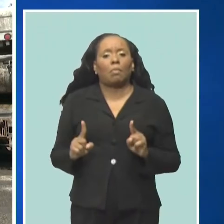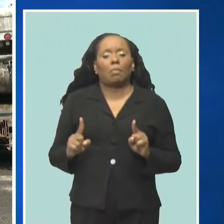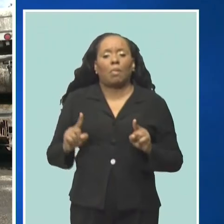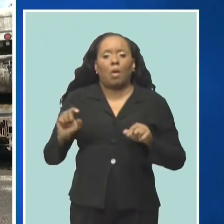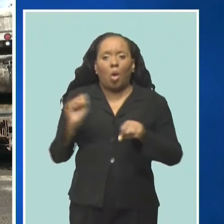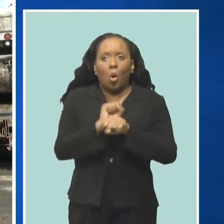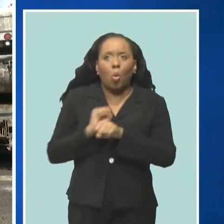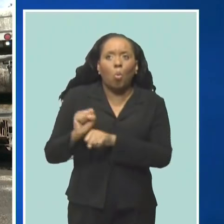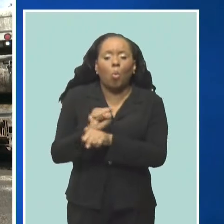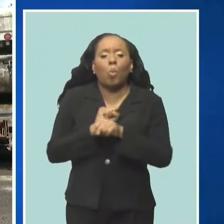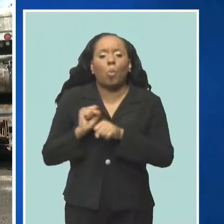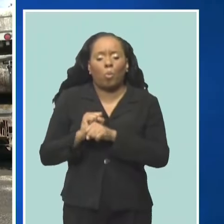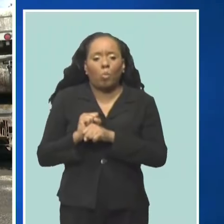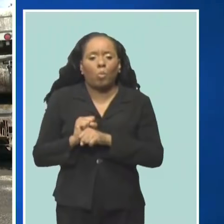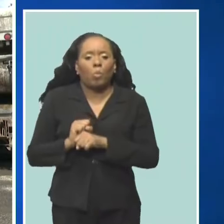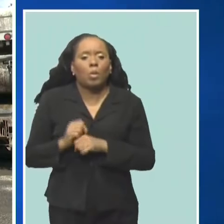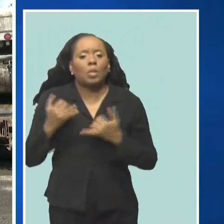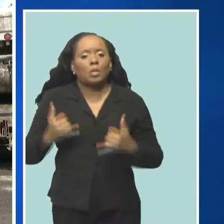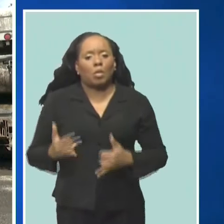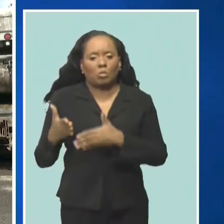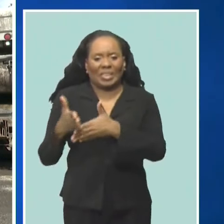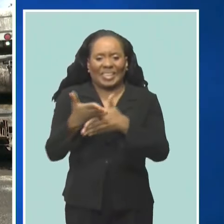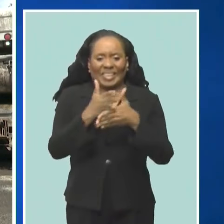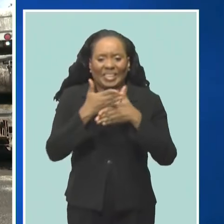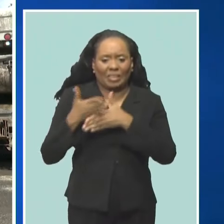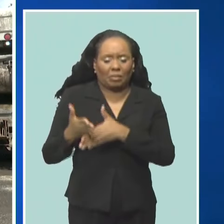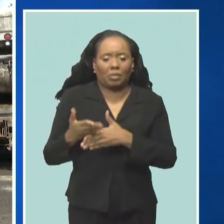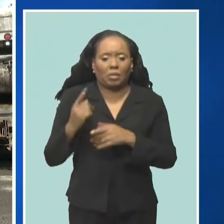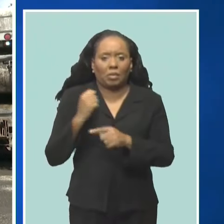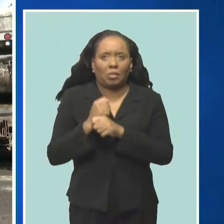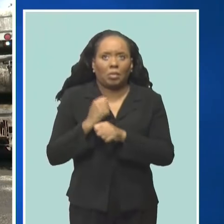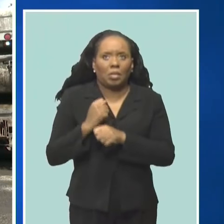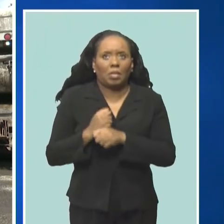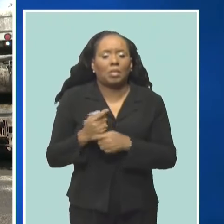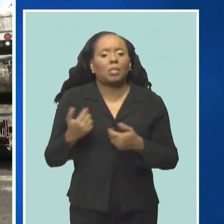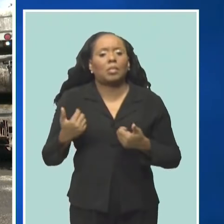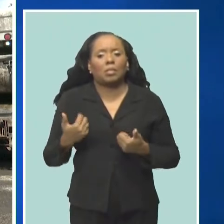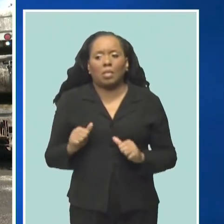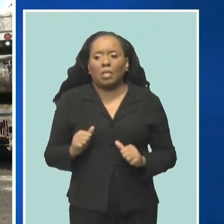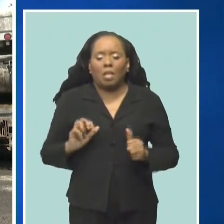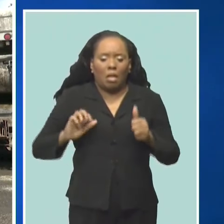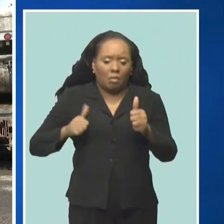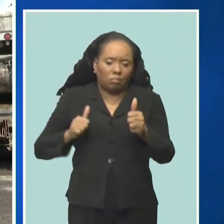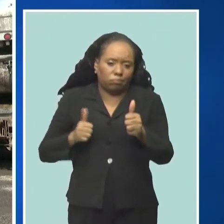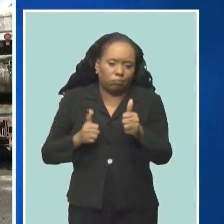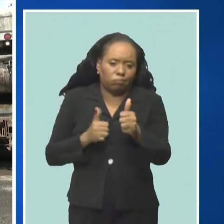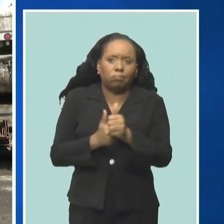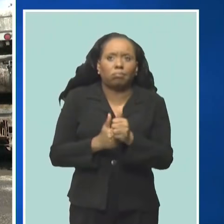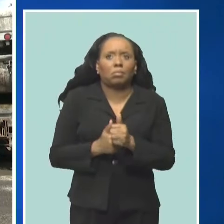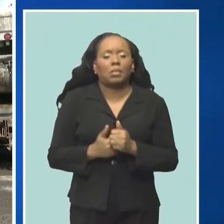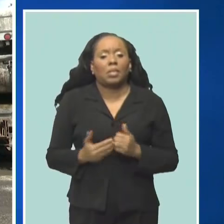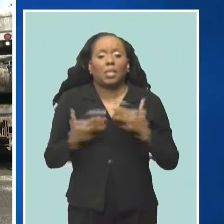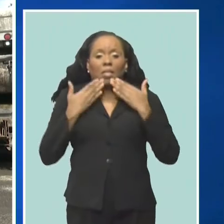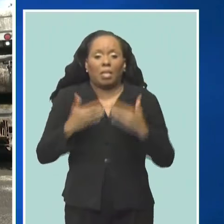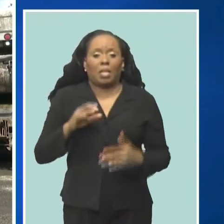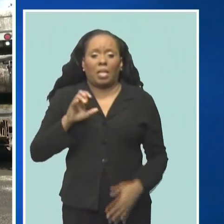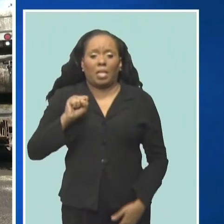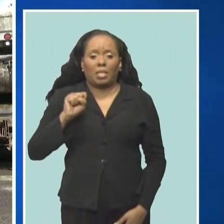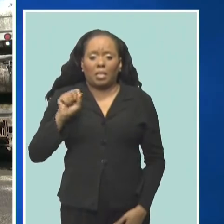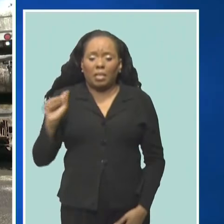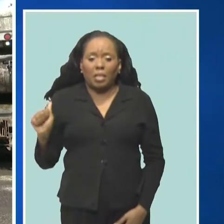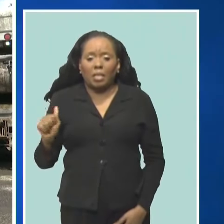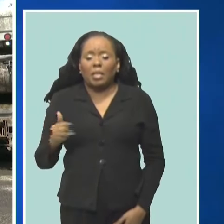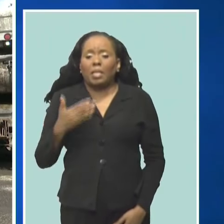among the depots. We're sharing trucks and we're trying to bring down the backlog. And we want to thank the sanitation workers for that, the